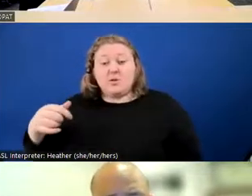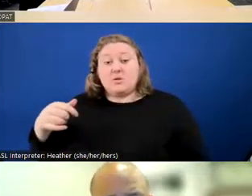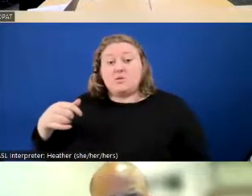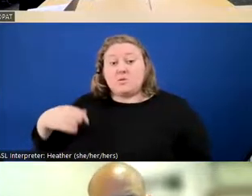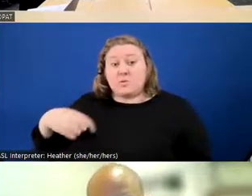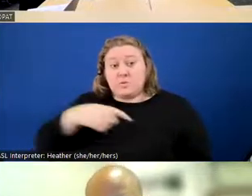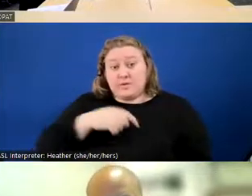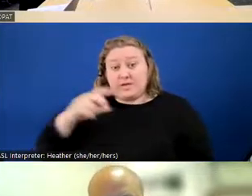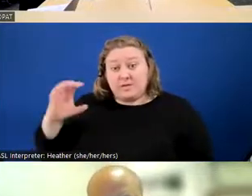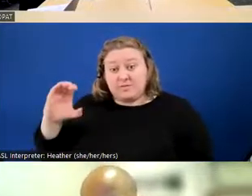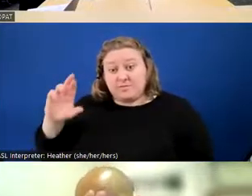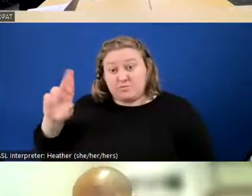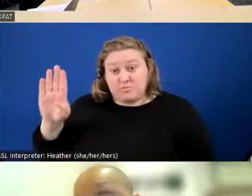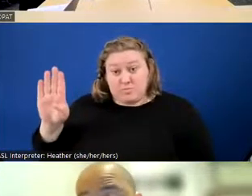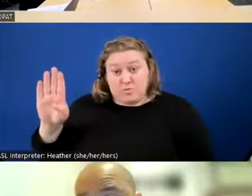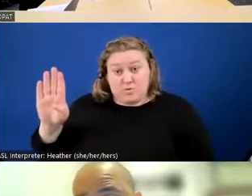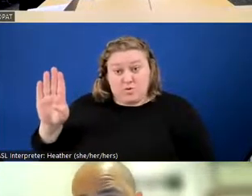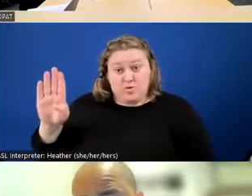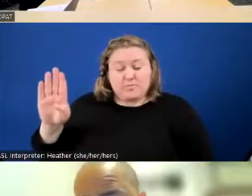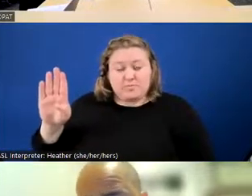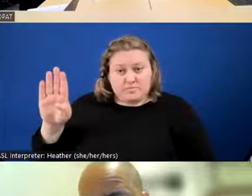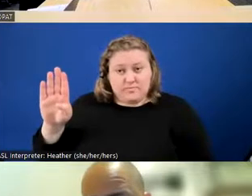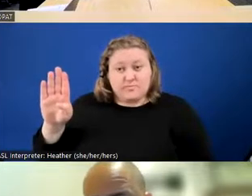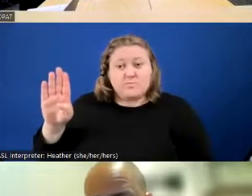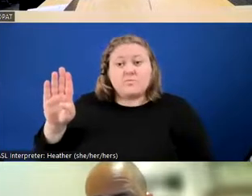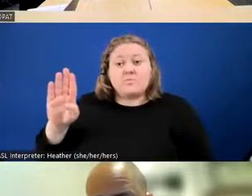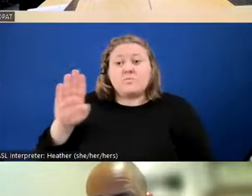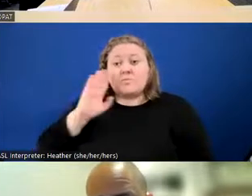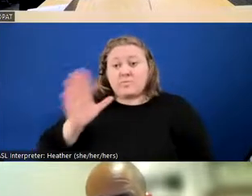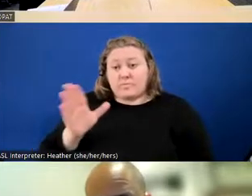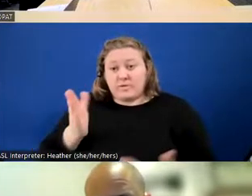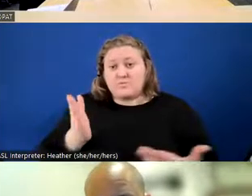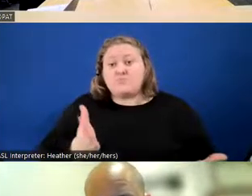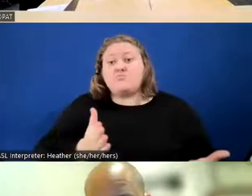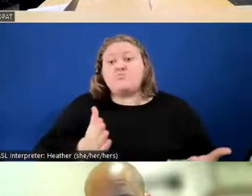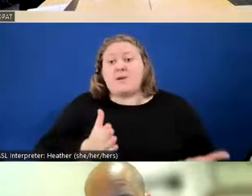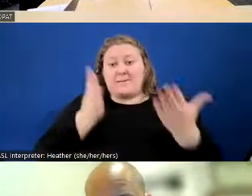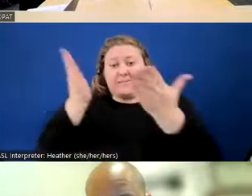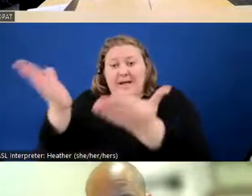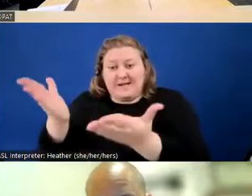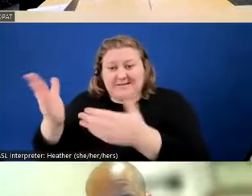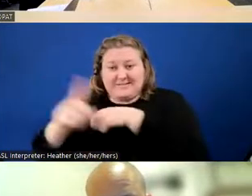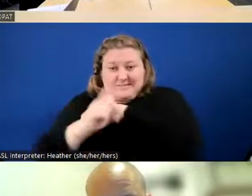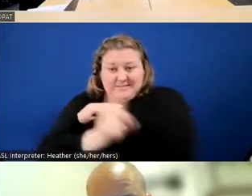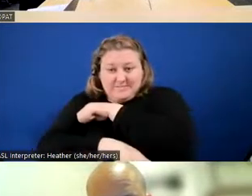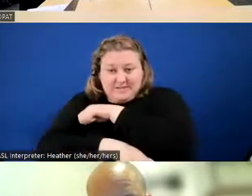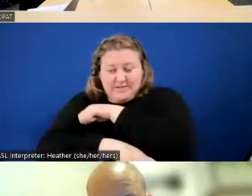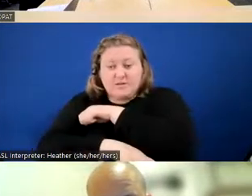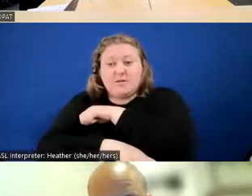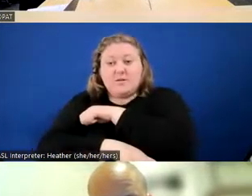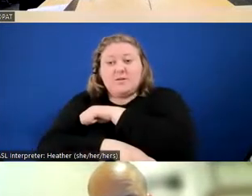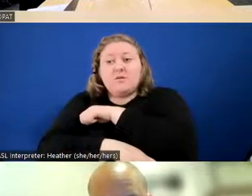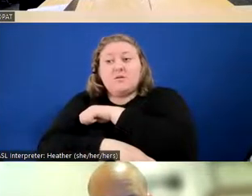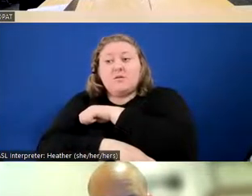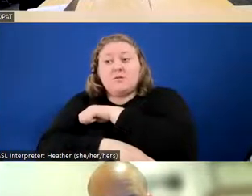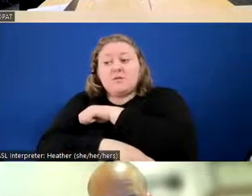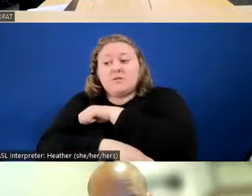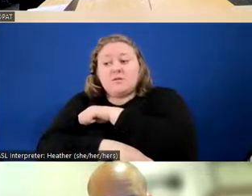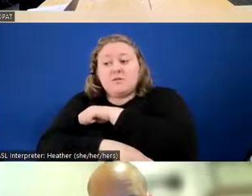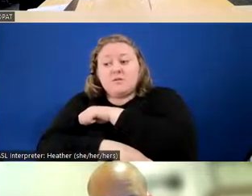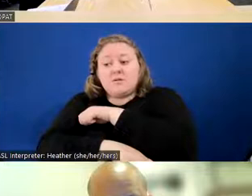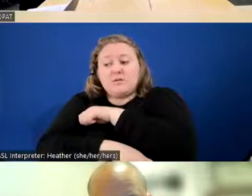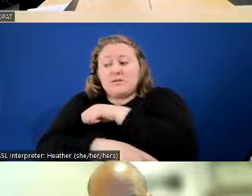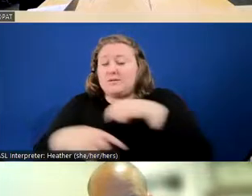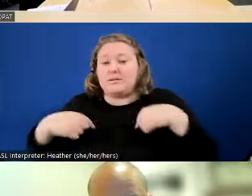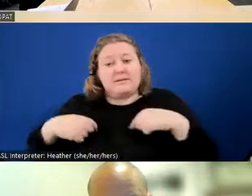is issue a recommendation of discipline. They cannot discipline an officer.